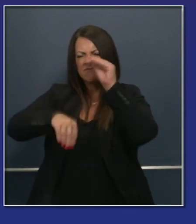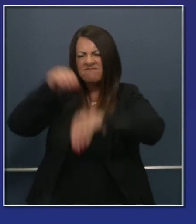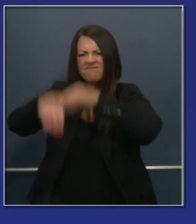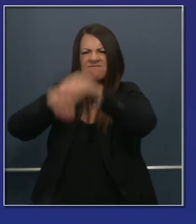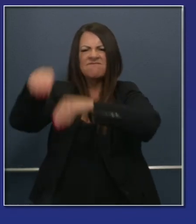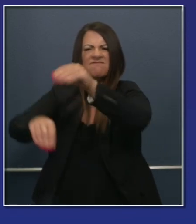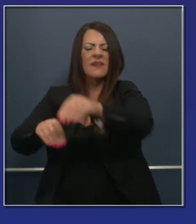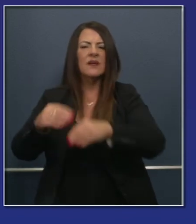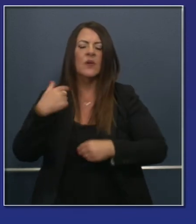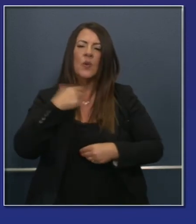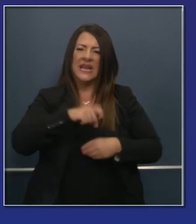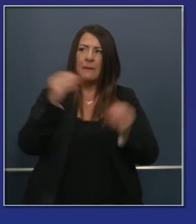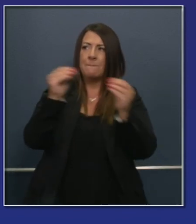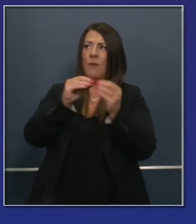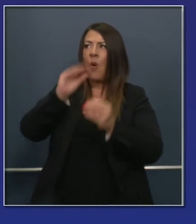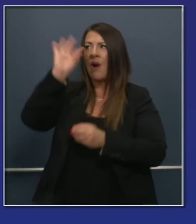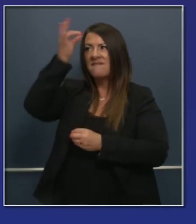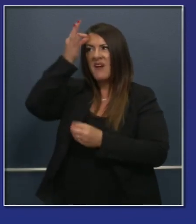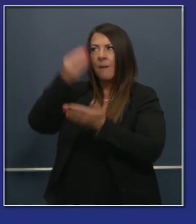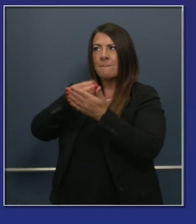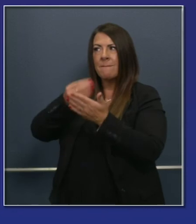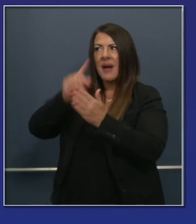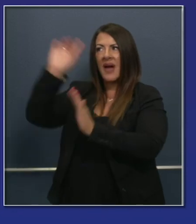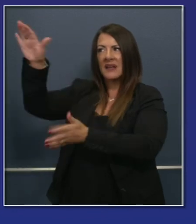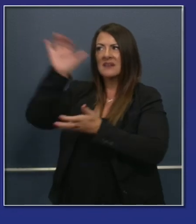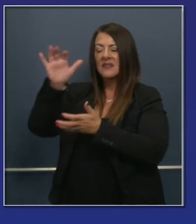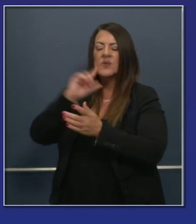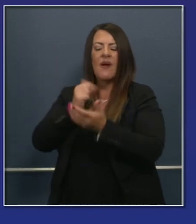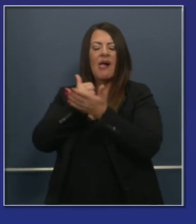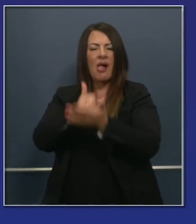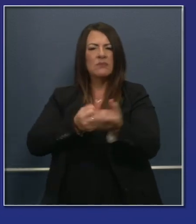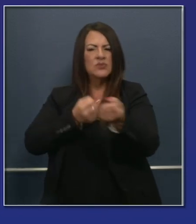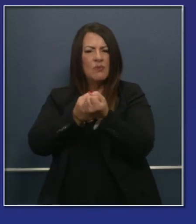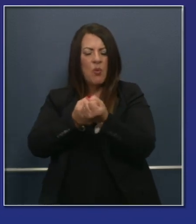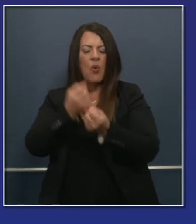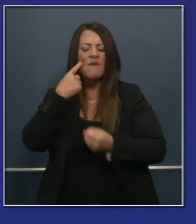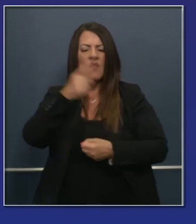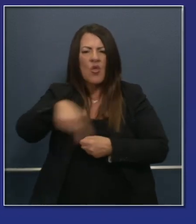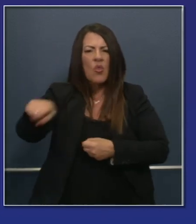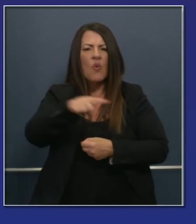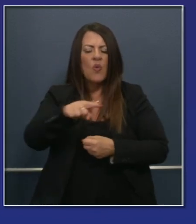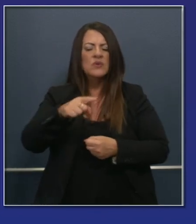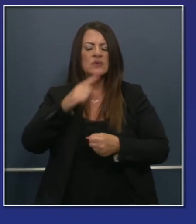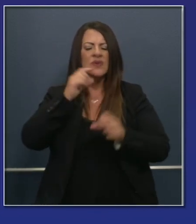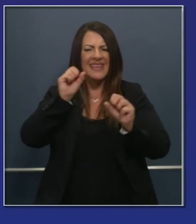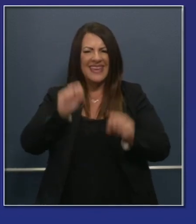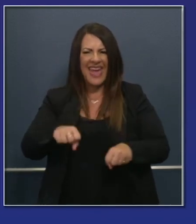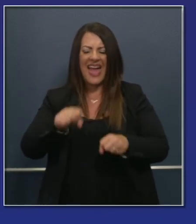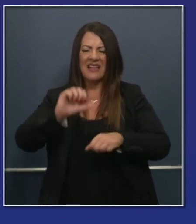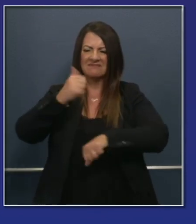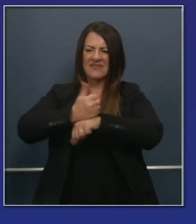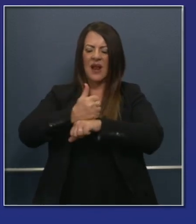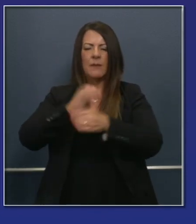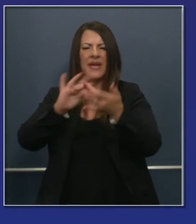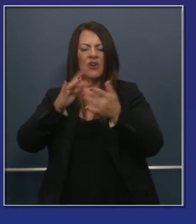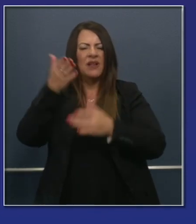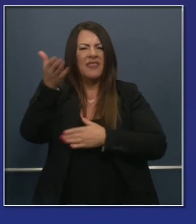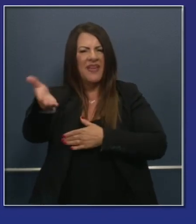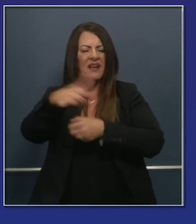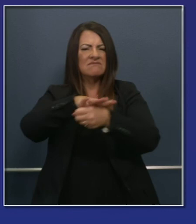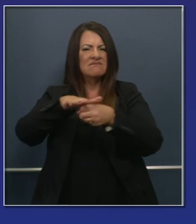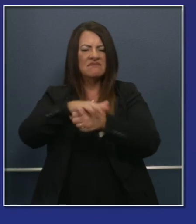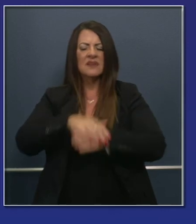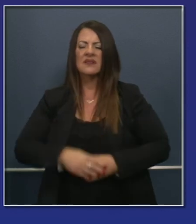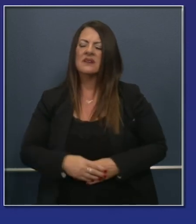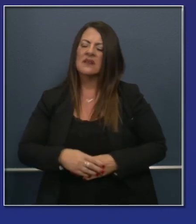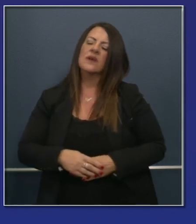federal support to support building that infrastructure. We need resources for our schools. And so that's where we all